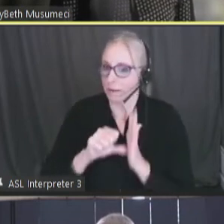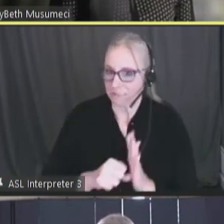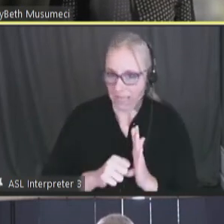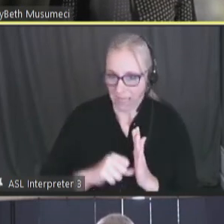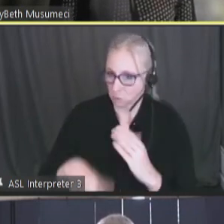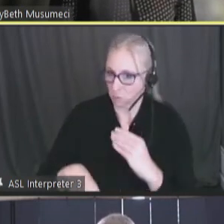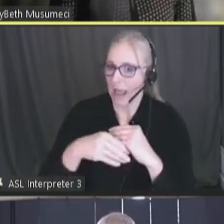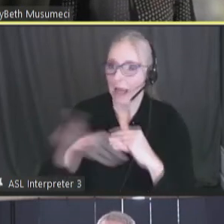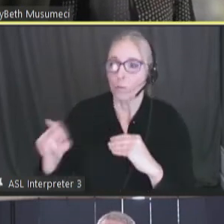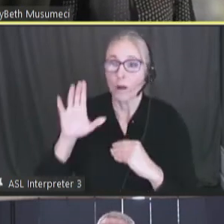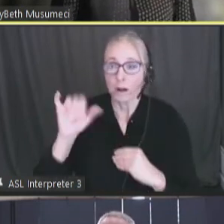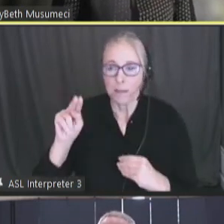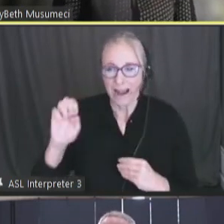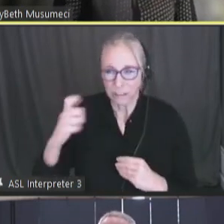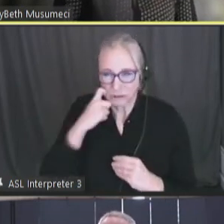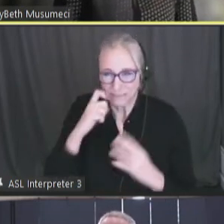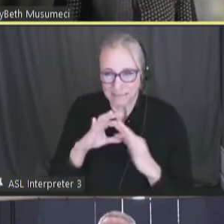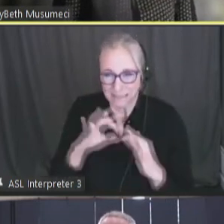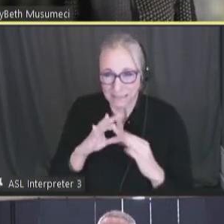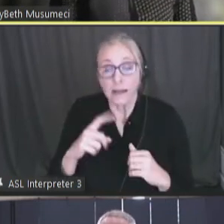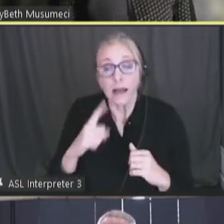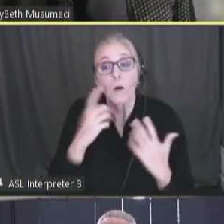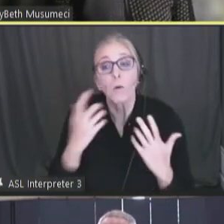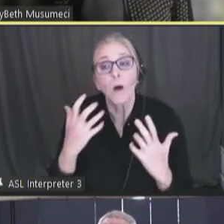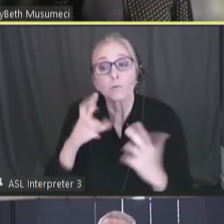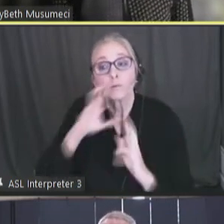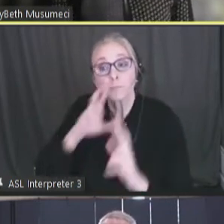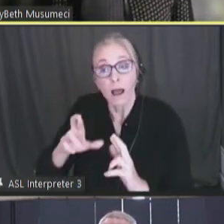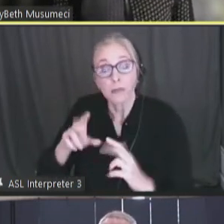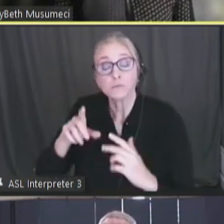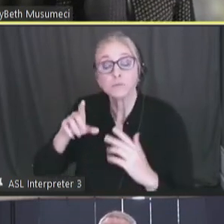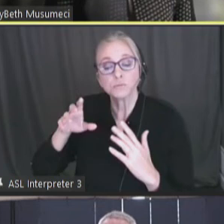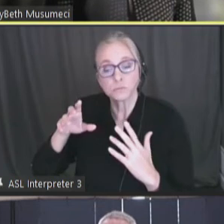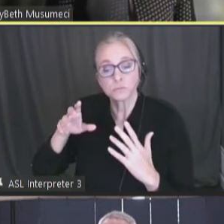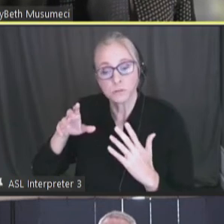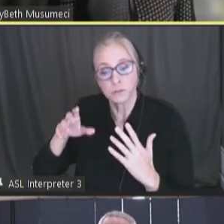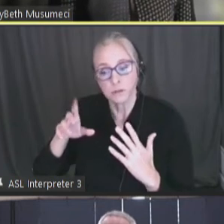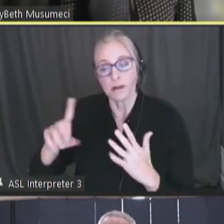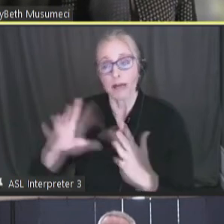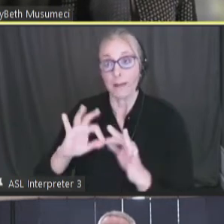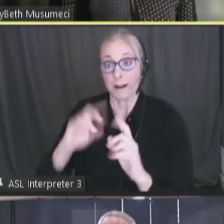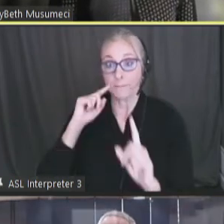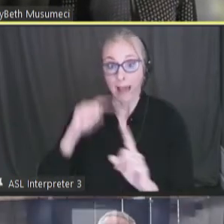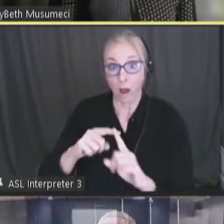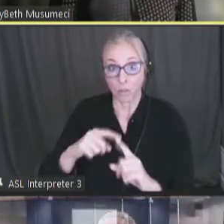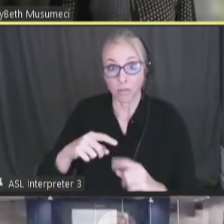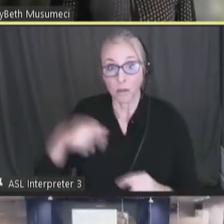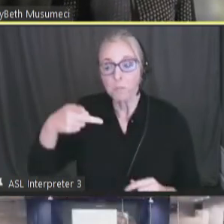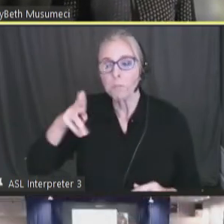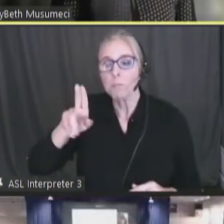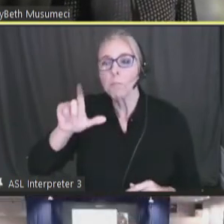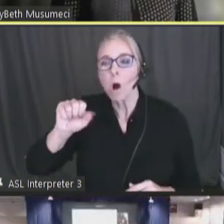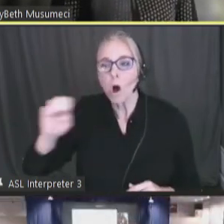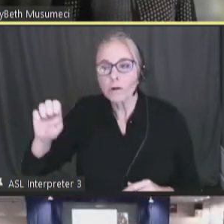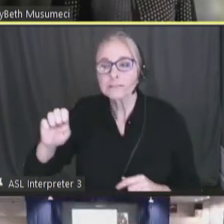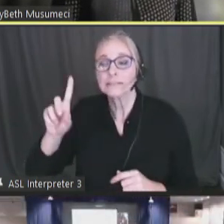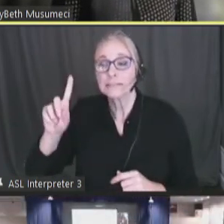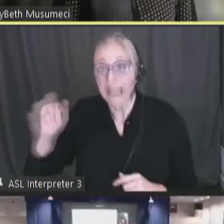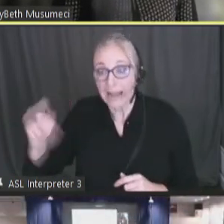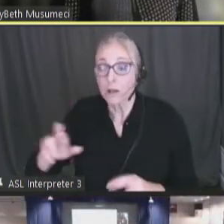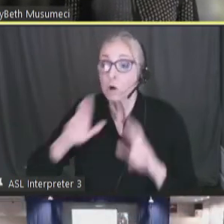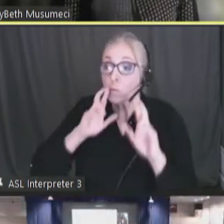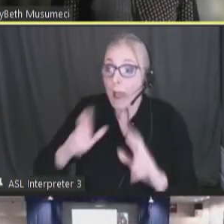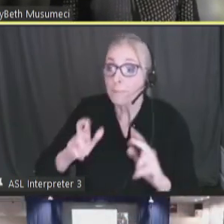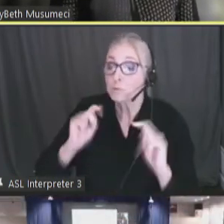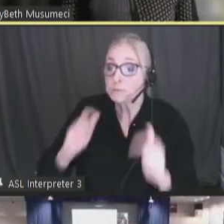add on to what Bonnie was just saying, I wanted to respond to the comment about the Pulse data. So, was a rapid response survey. The